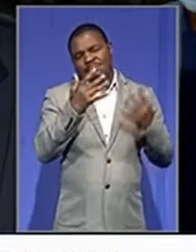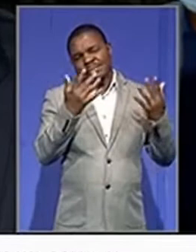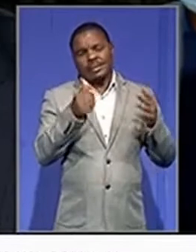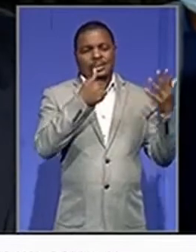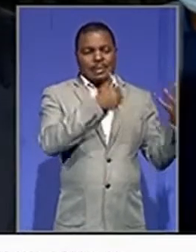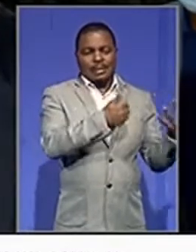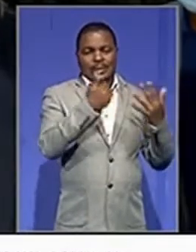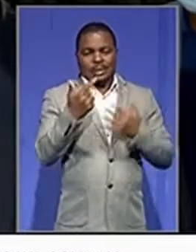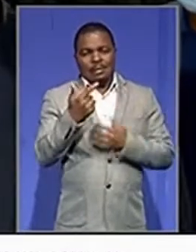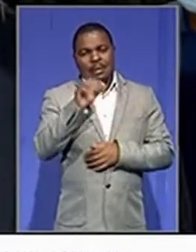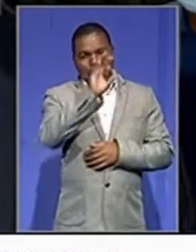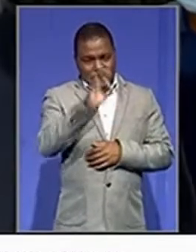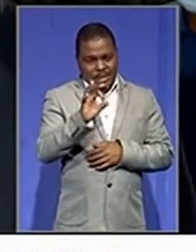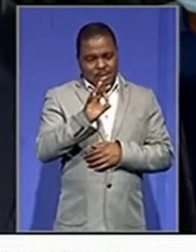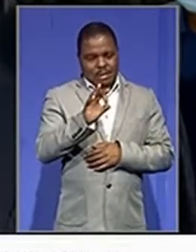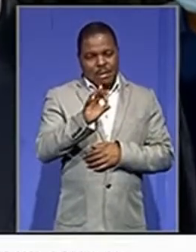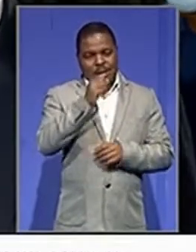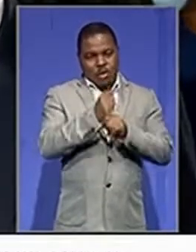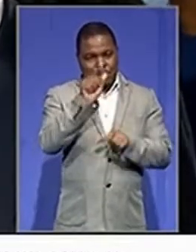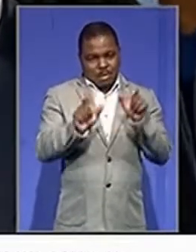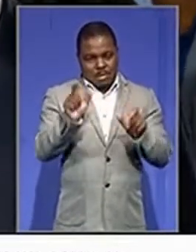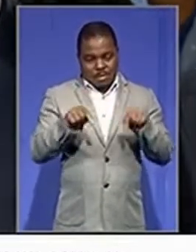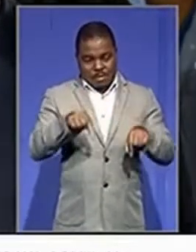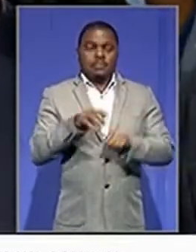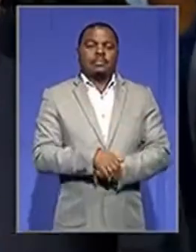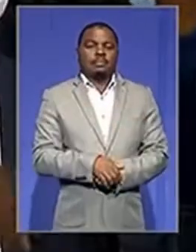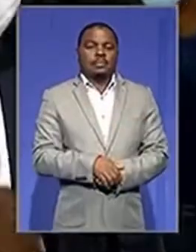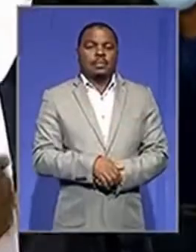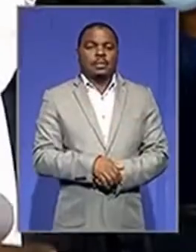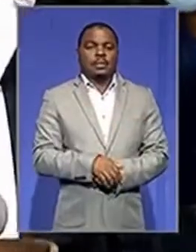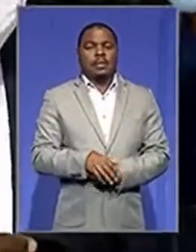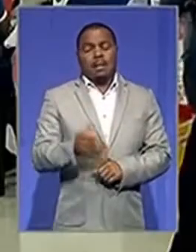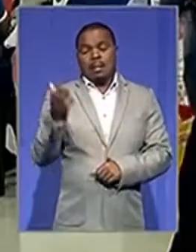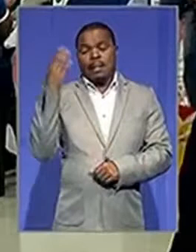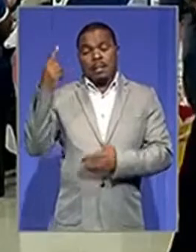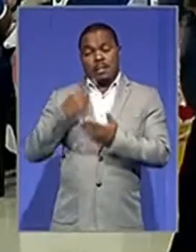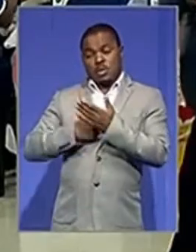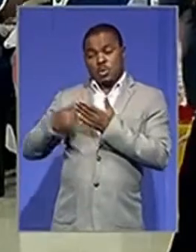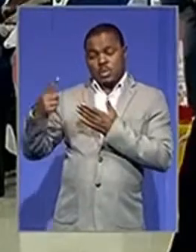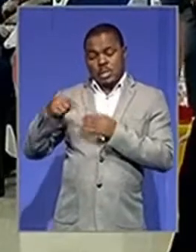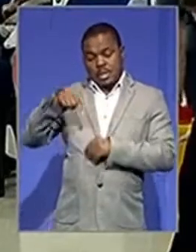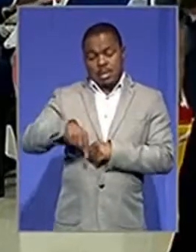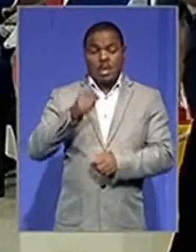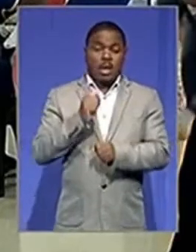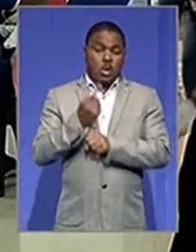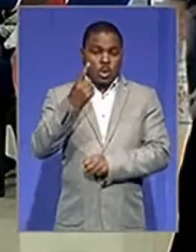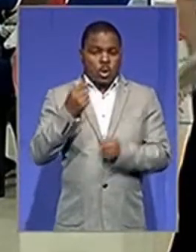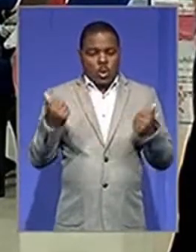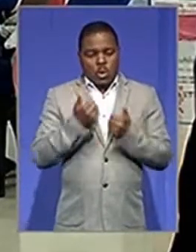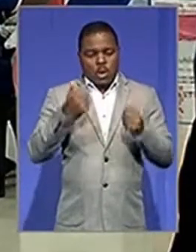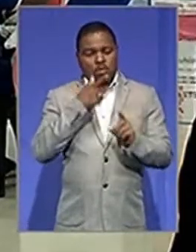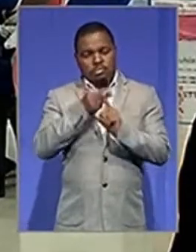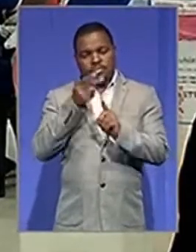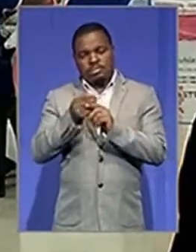percent of Gauteng's population. By last week in Gauteng, we had vaccinated